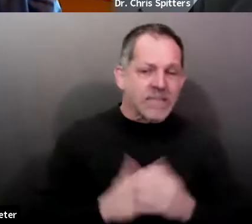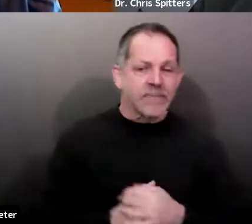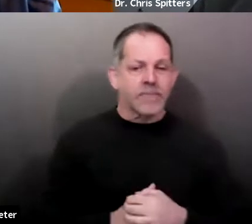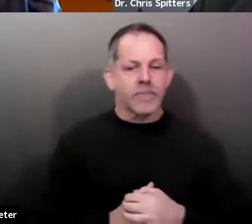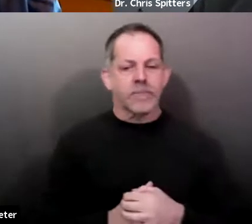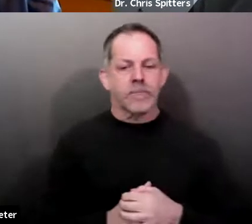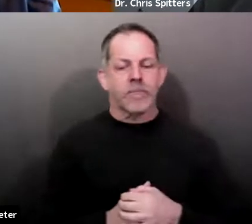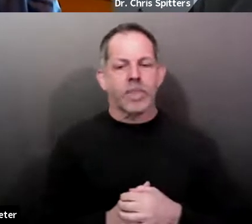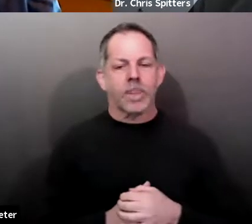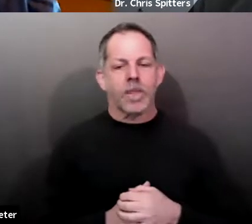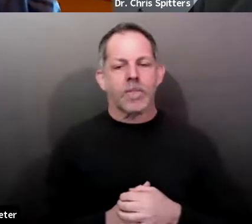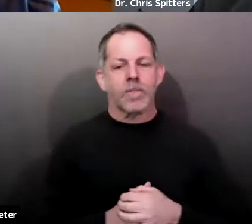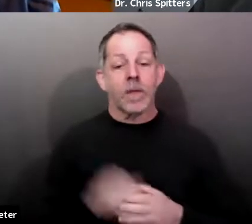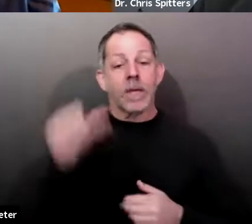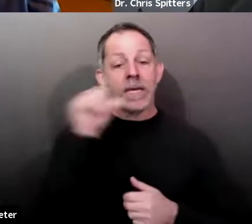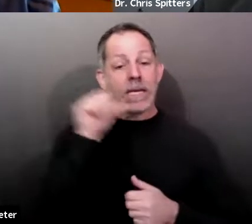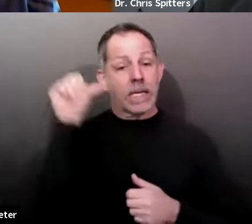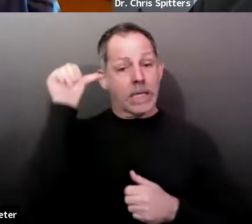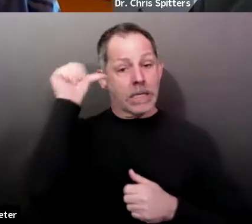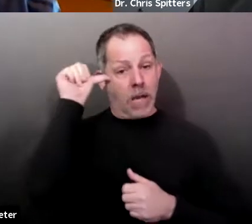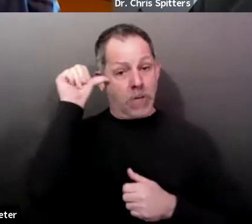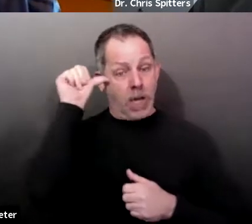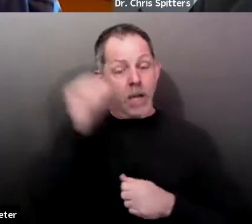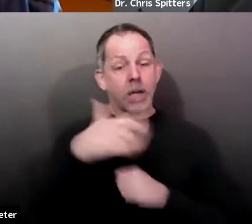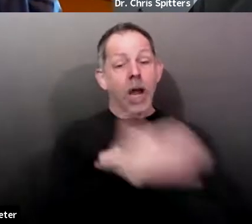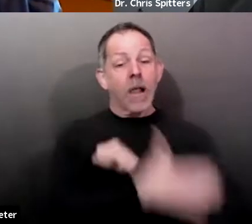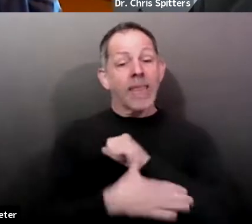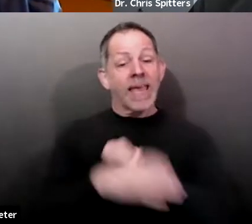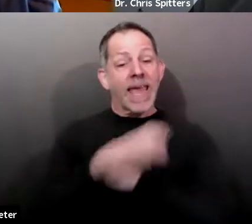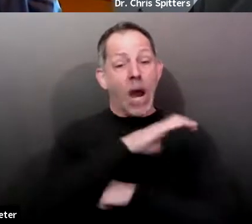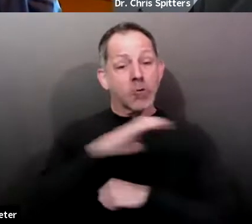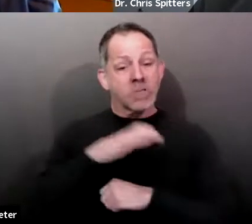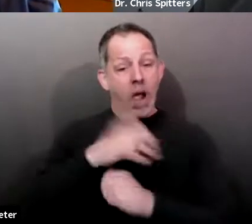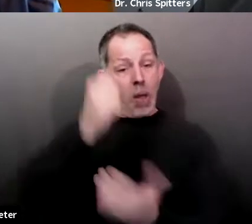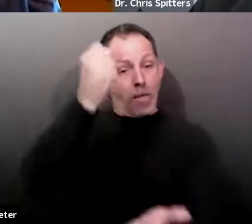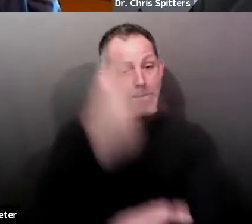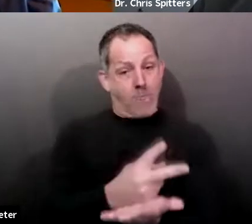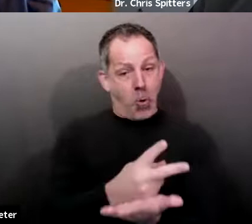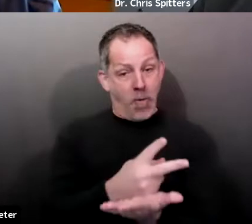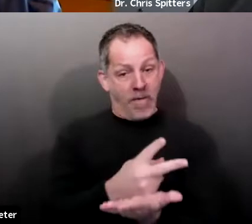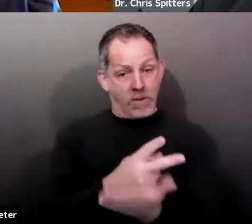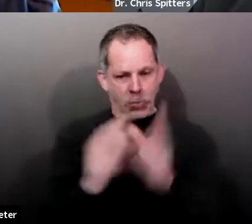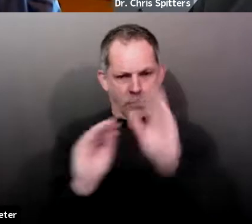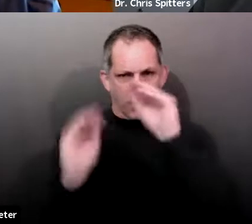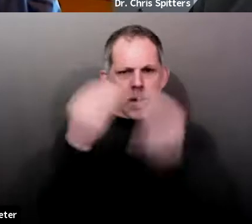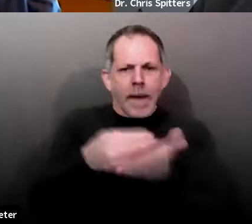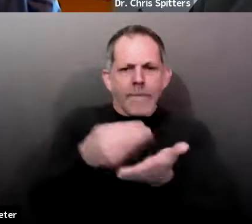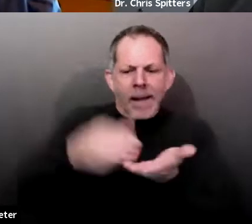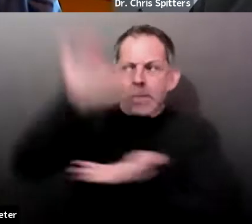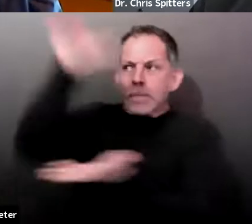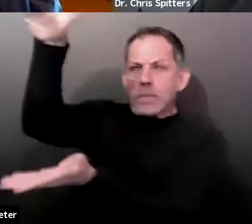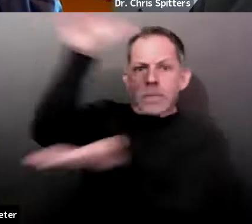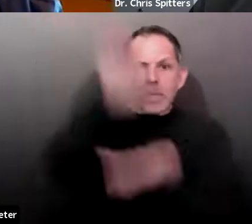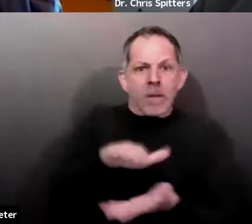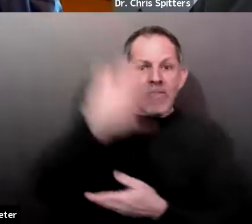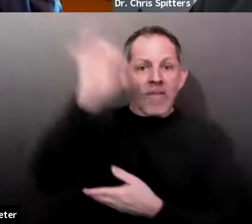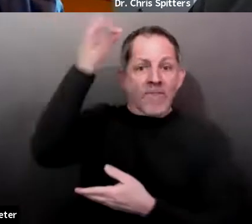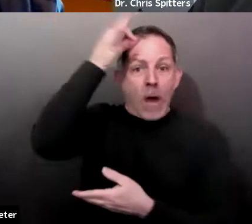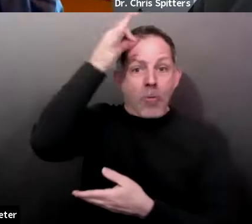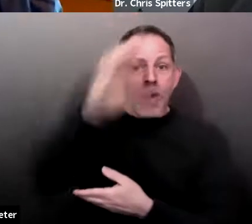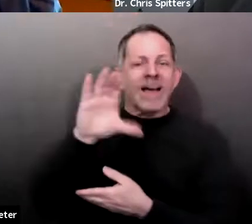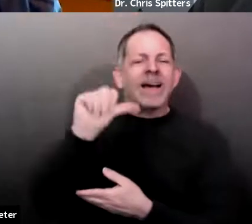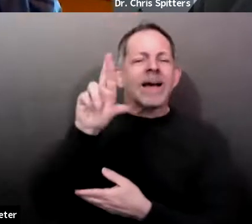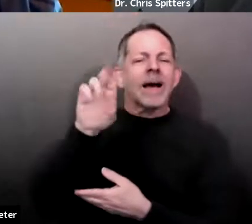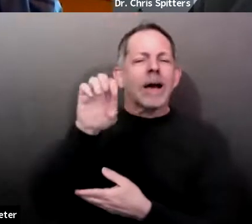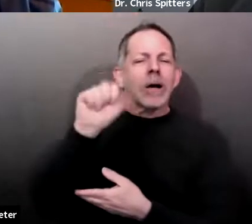approved the reappropriation of Federal CARES Act funds. These are the dollars that were appropriated last year, but that